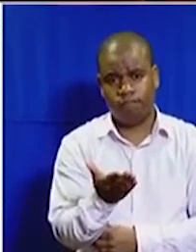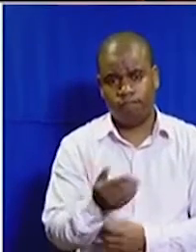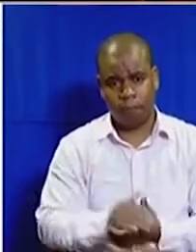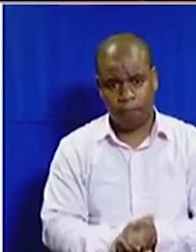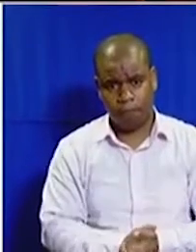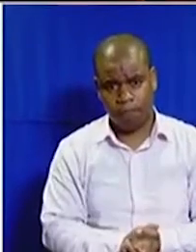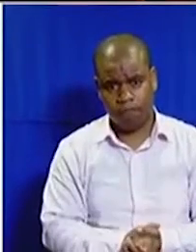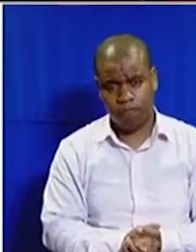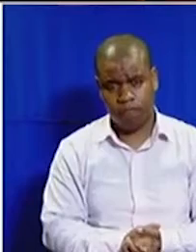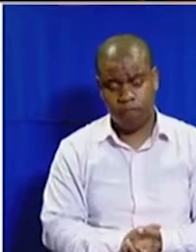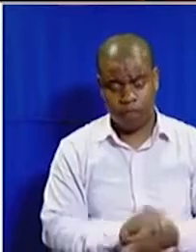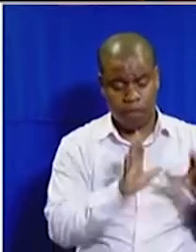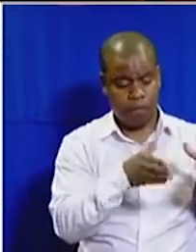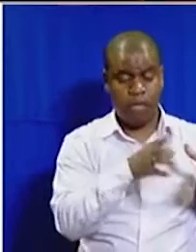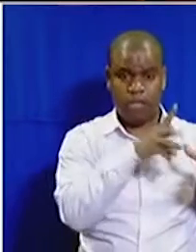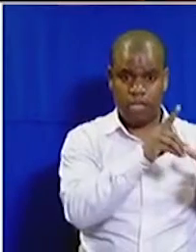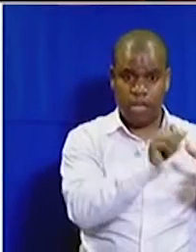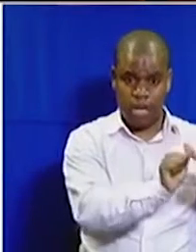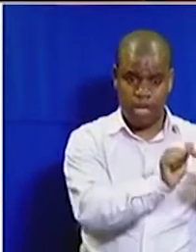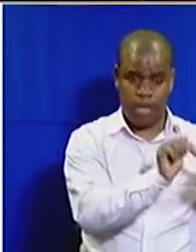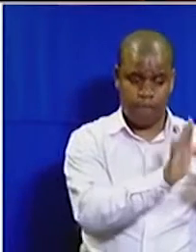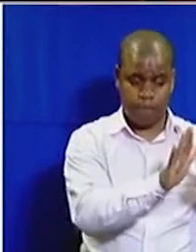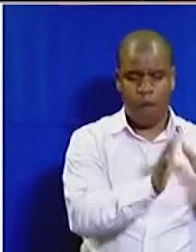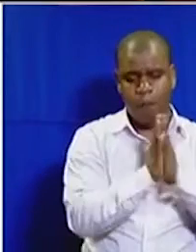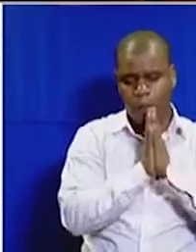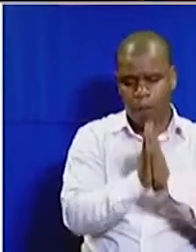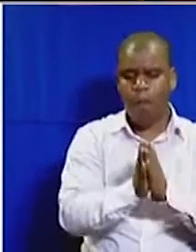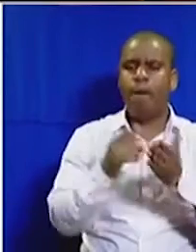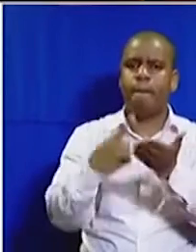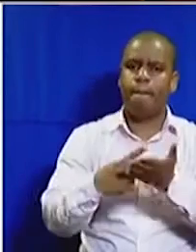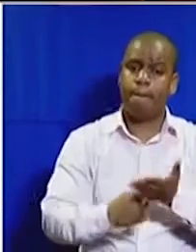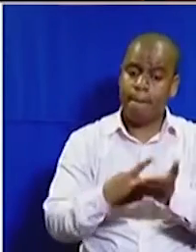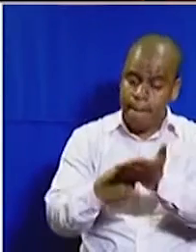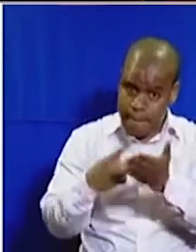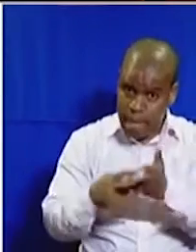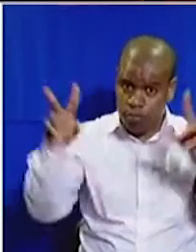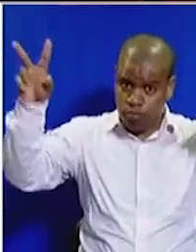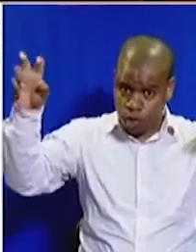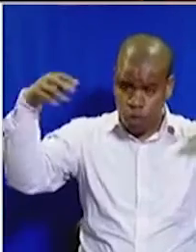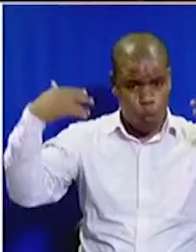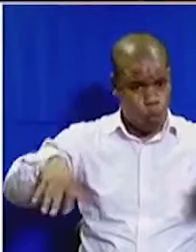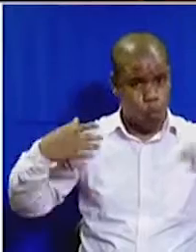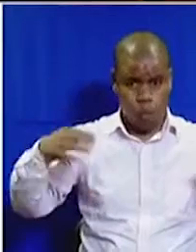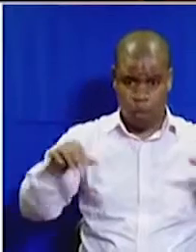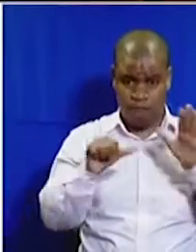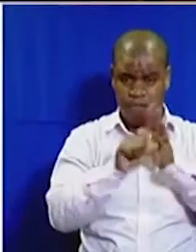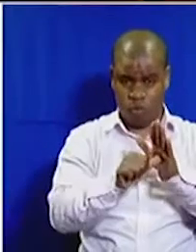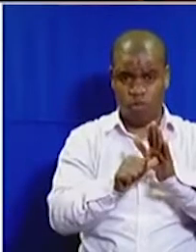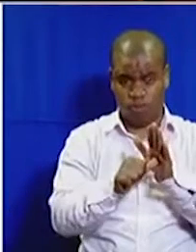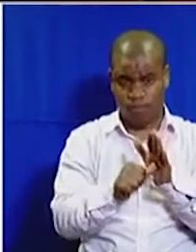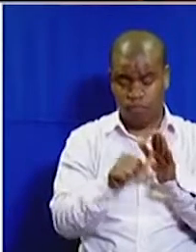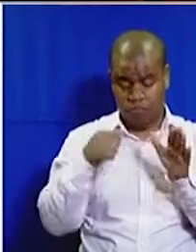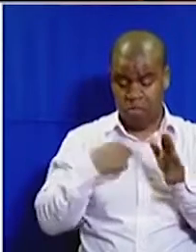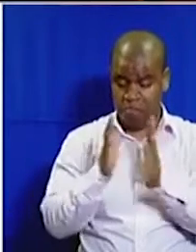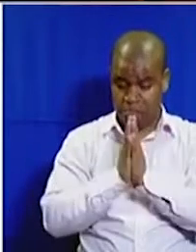The DA has requested for a debate on a serious motion, and I would like the